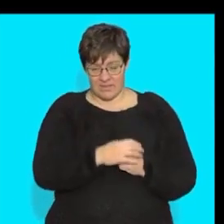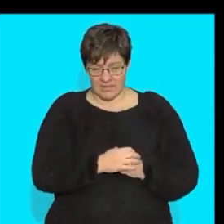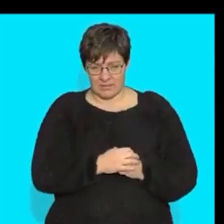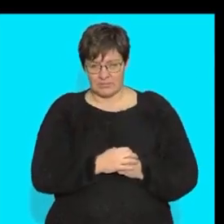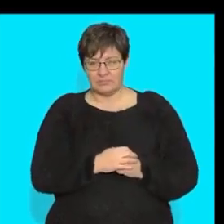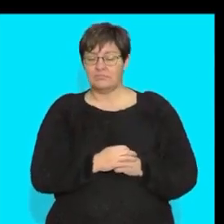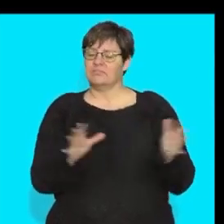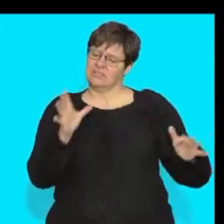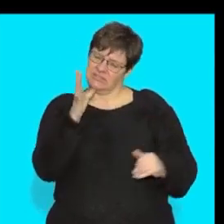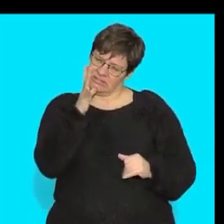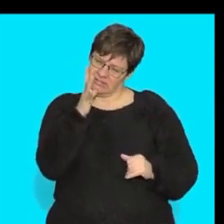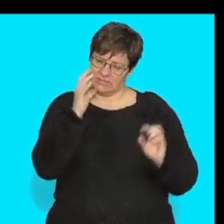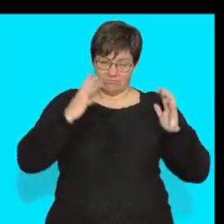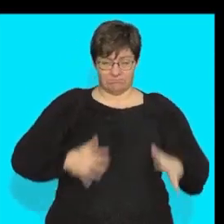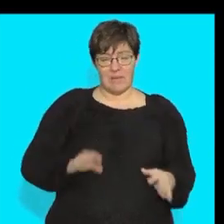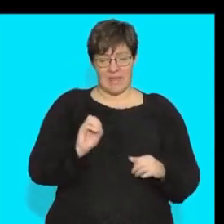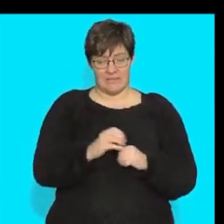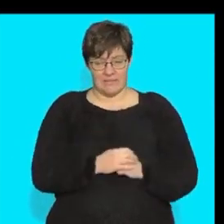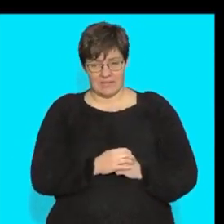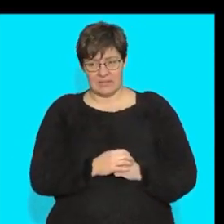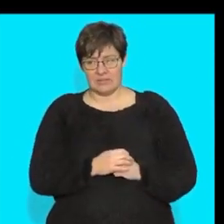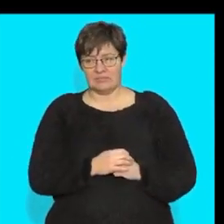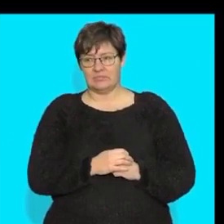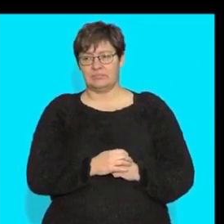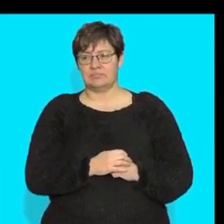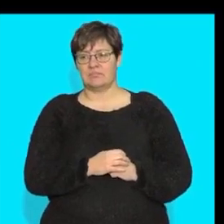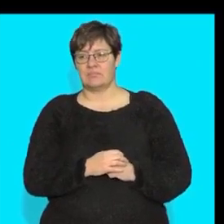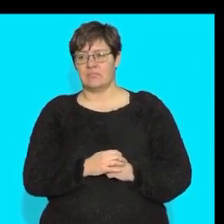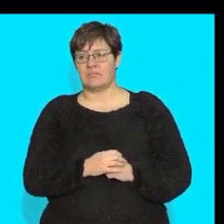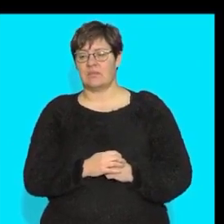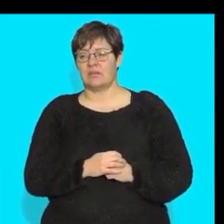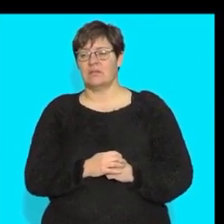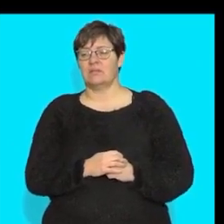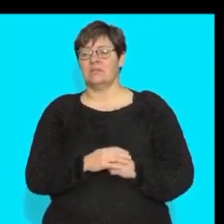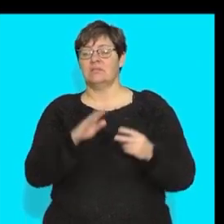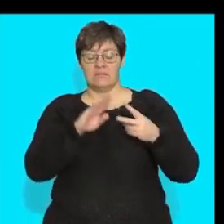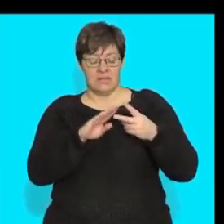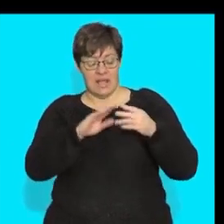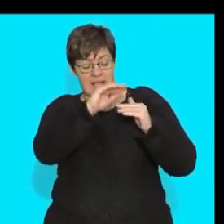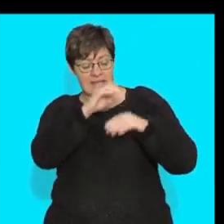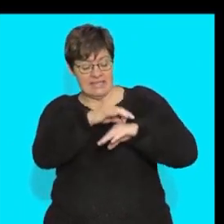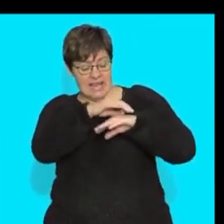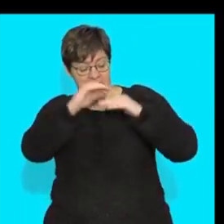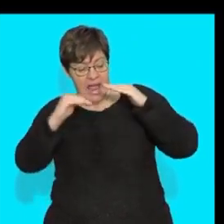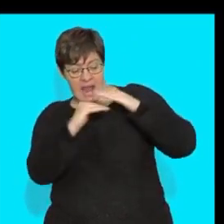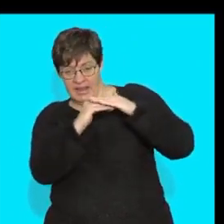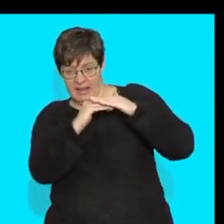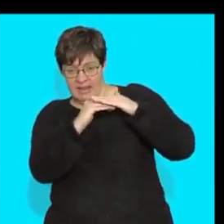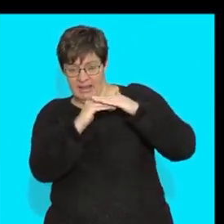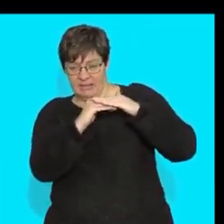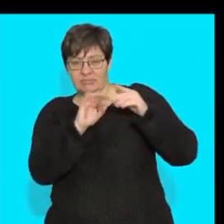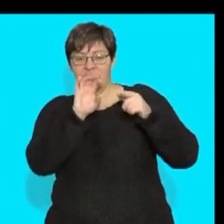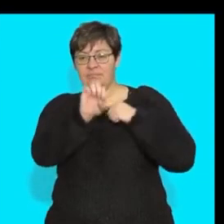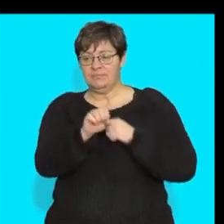abundant tissue now what happens is underneath the skin what i can find is